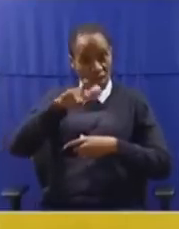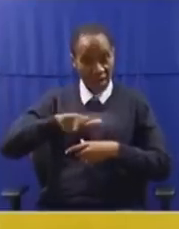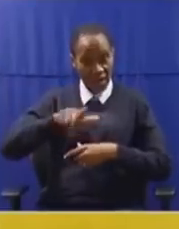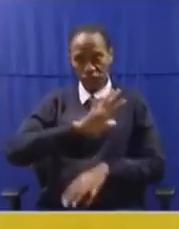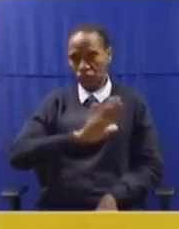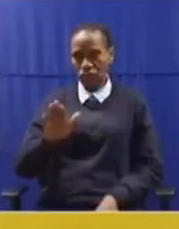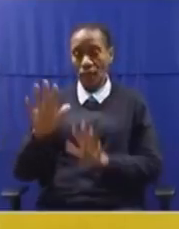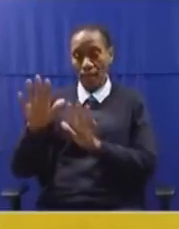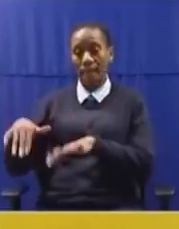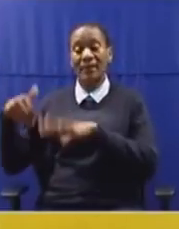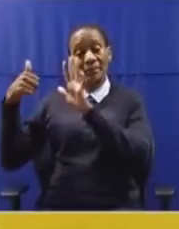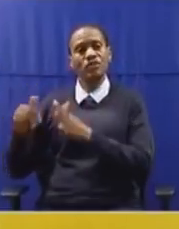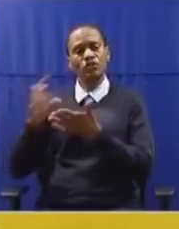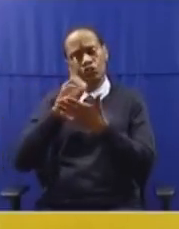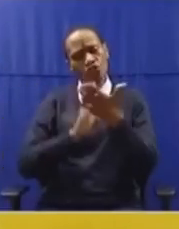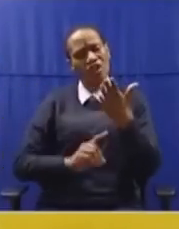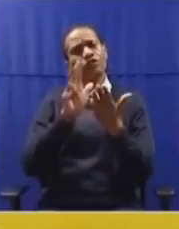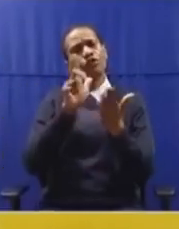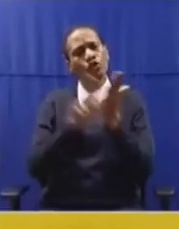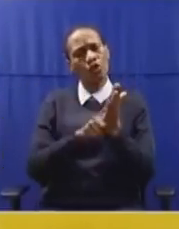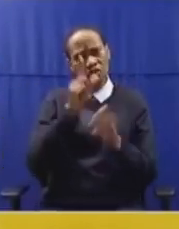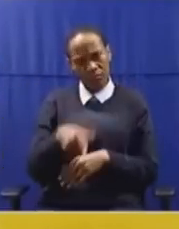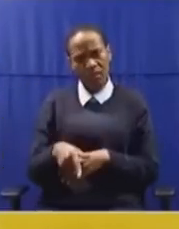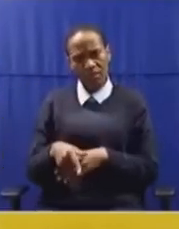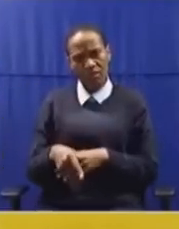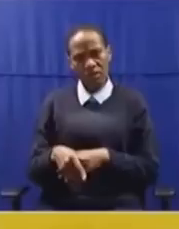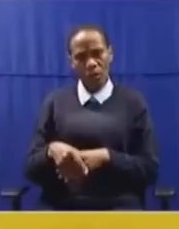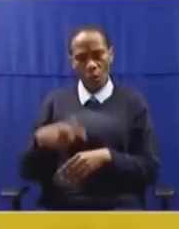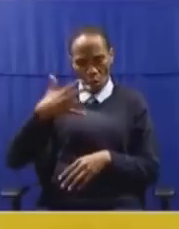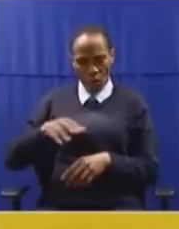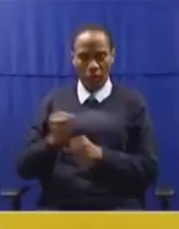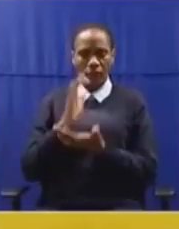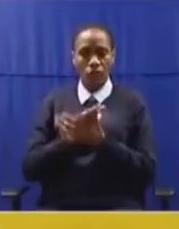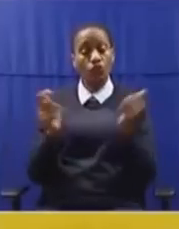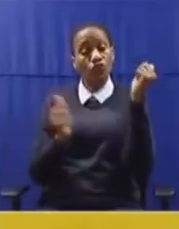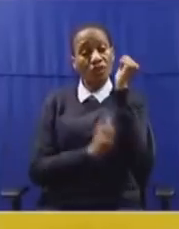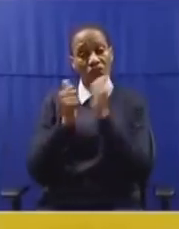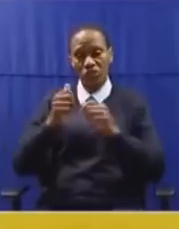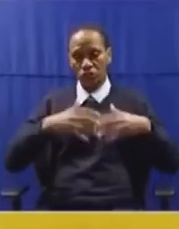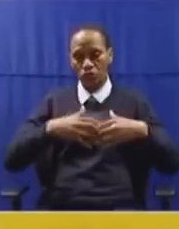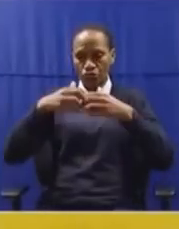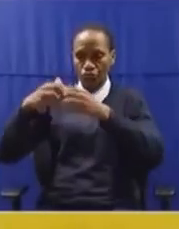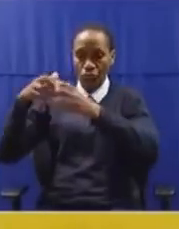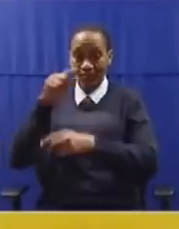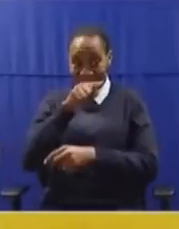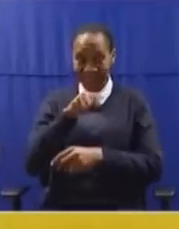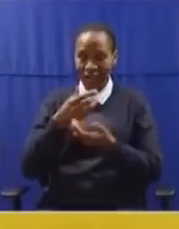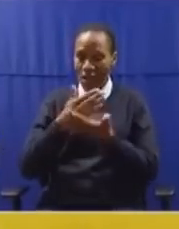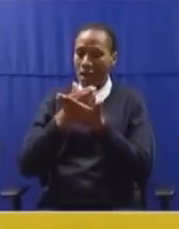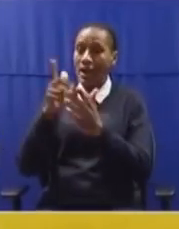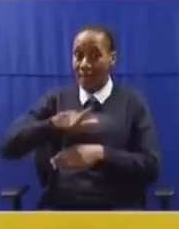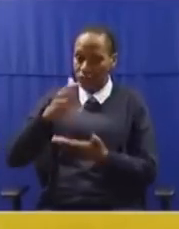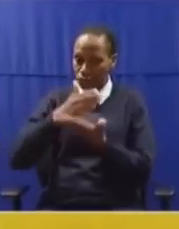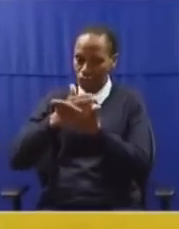must all draft these laws in such a way that we establish legal structures to manage and distribute land to all those